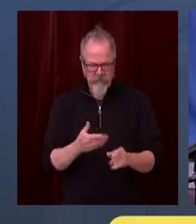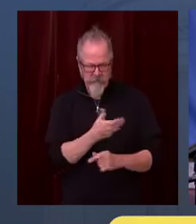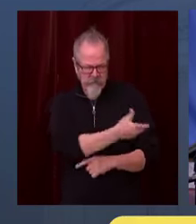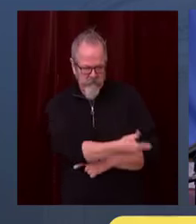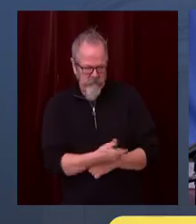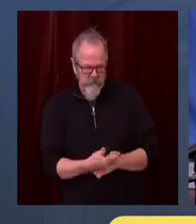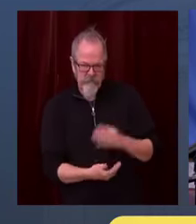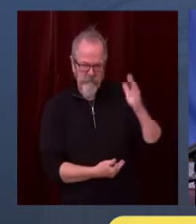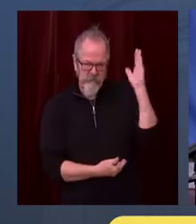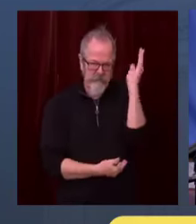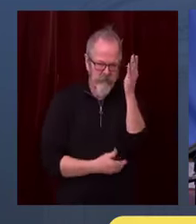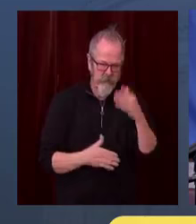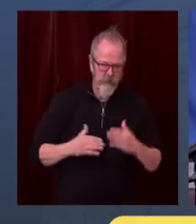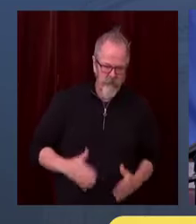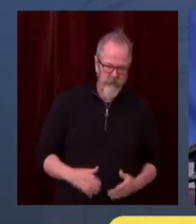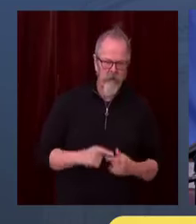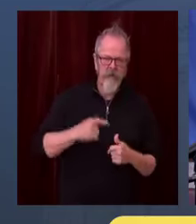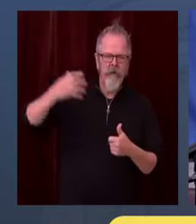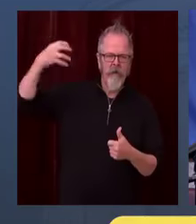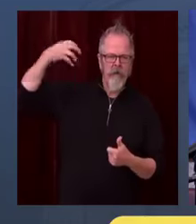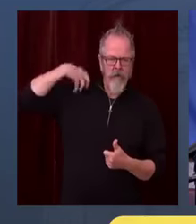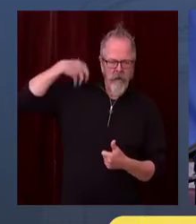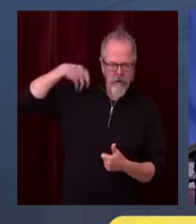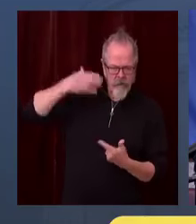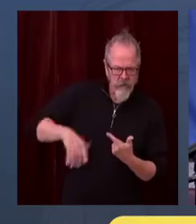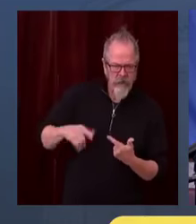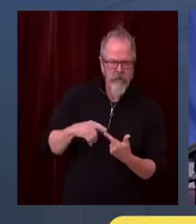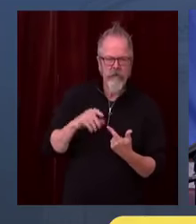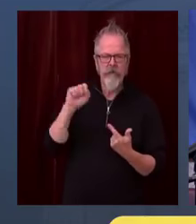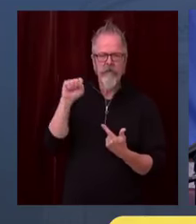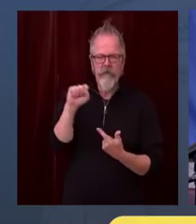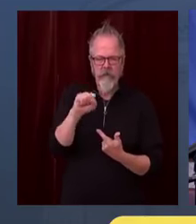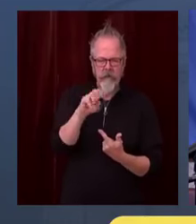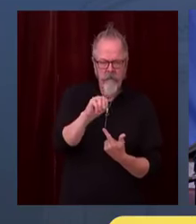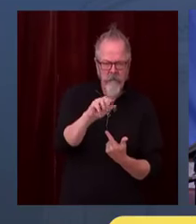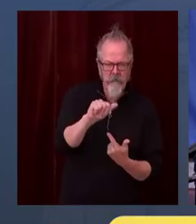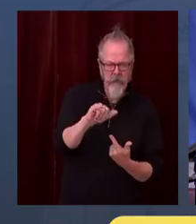Center in Spokane. So, Dr. Lofi.